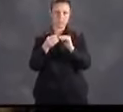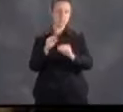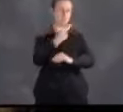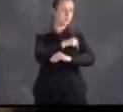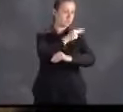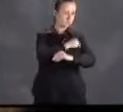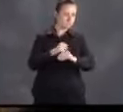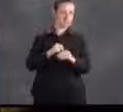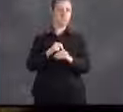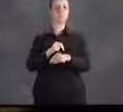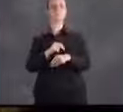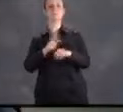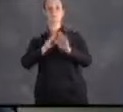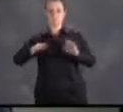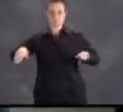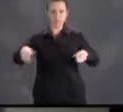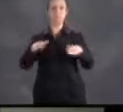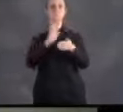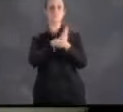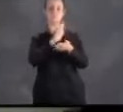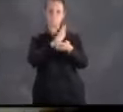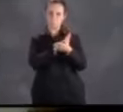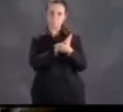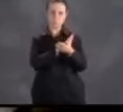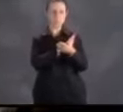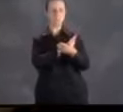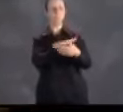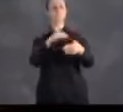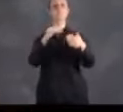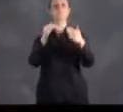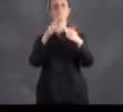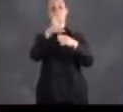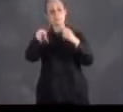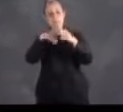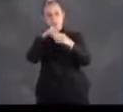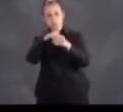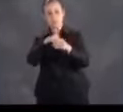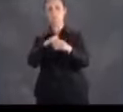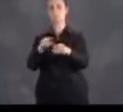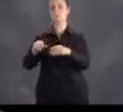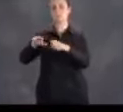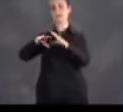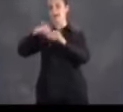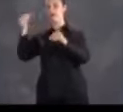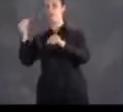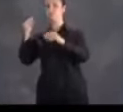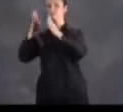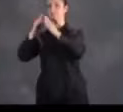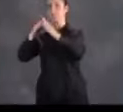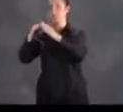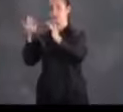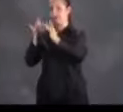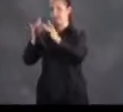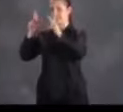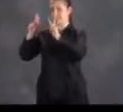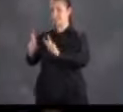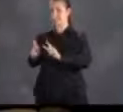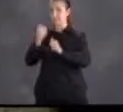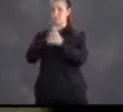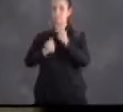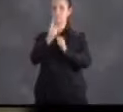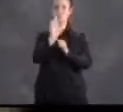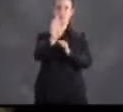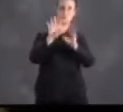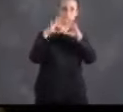such as your hospital and your children's schools. Your phone list should also include one out-of-town contact